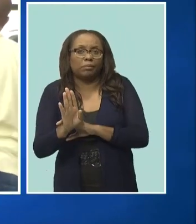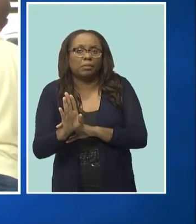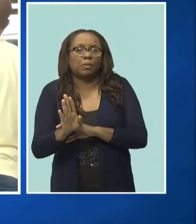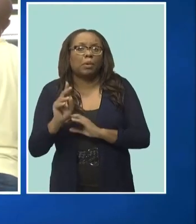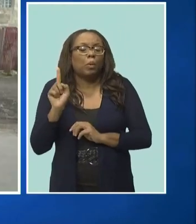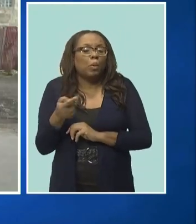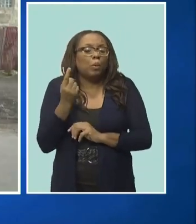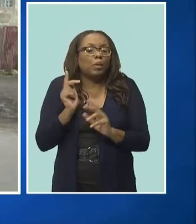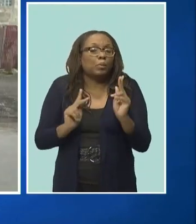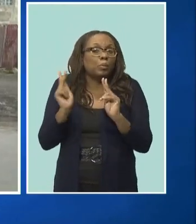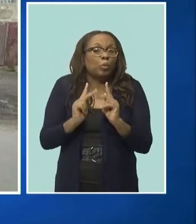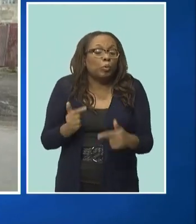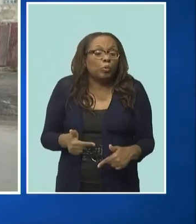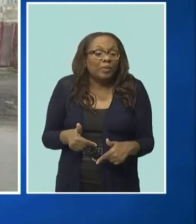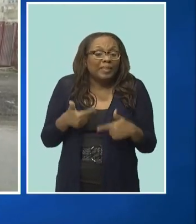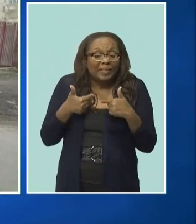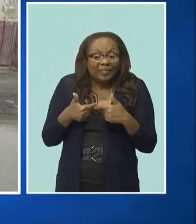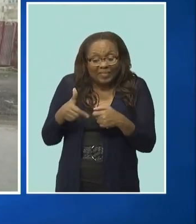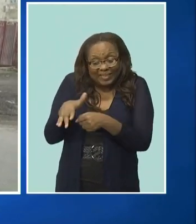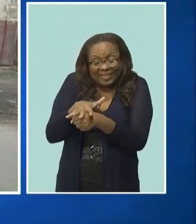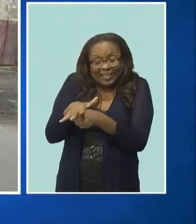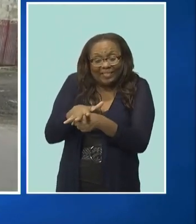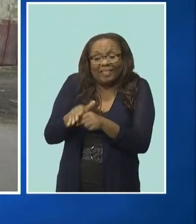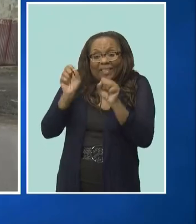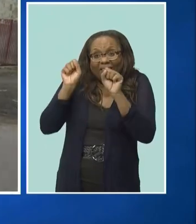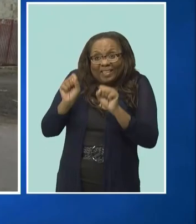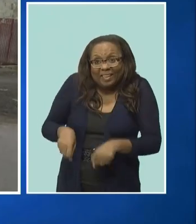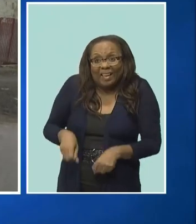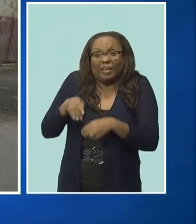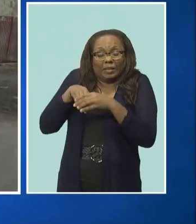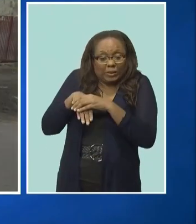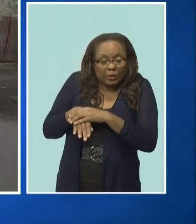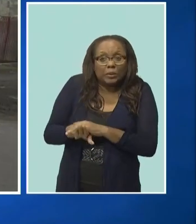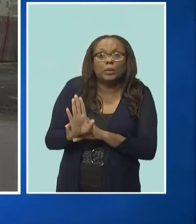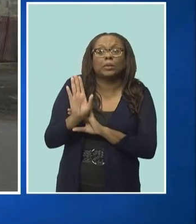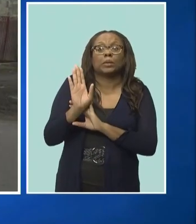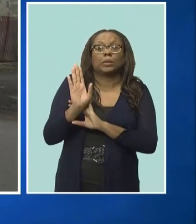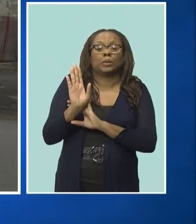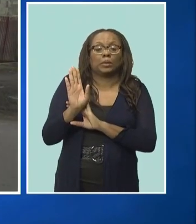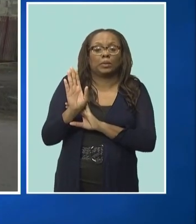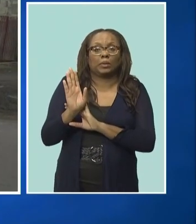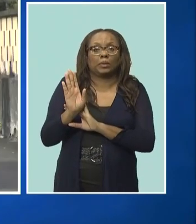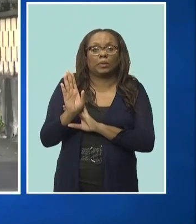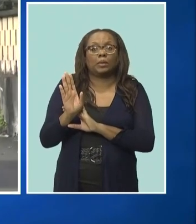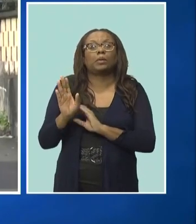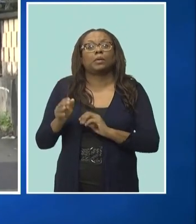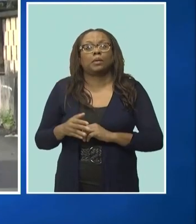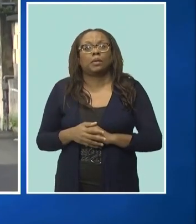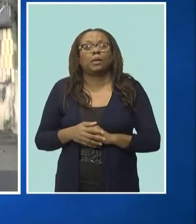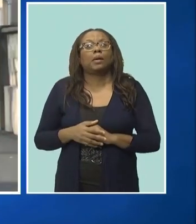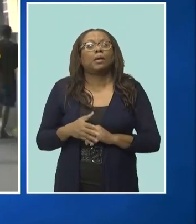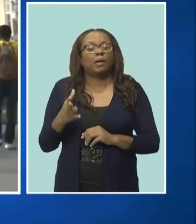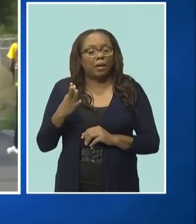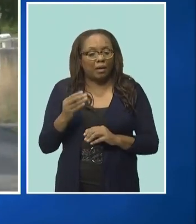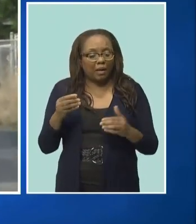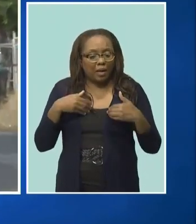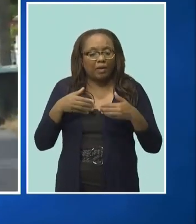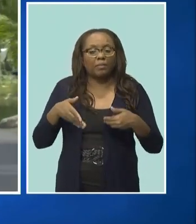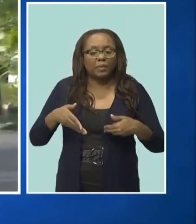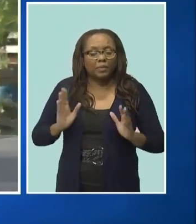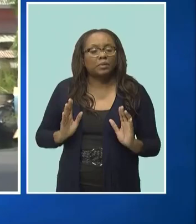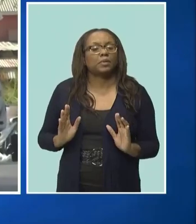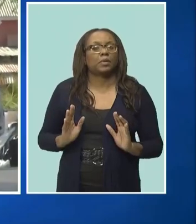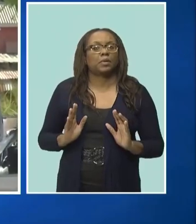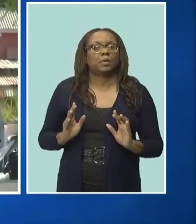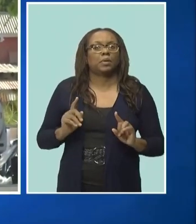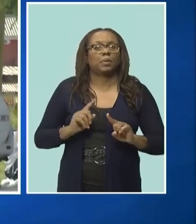residents of this densely populated St. Michael community were allowed through the caution tape and given the necessary instructions